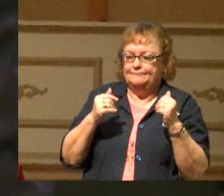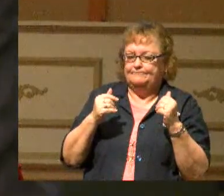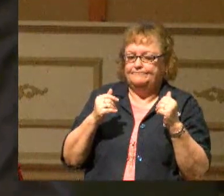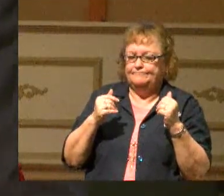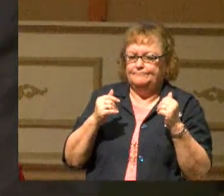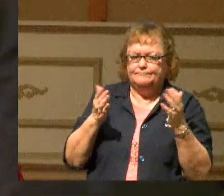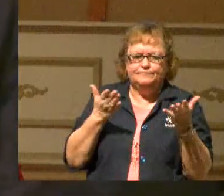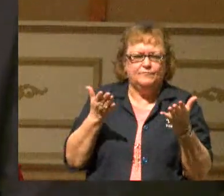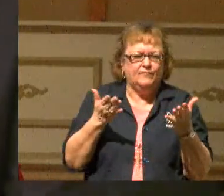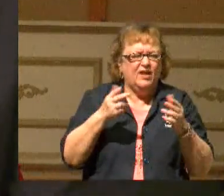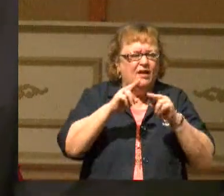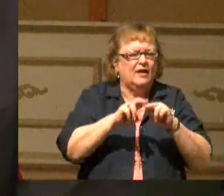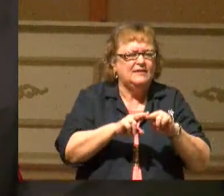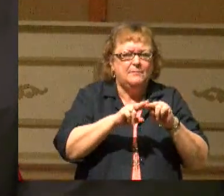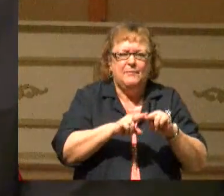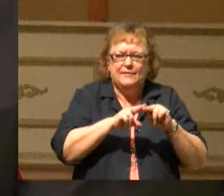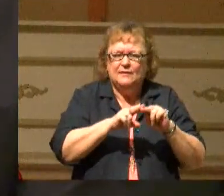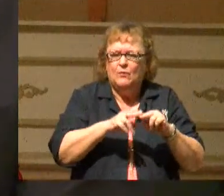What are you basing that on?